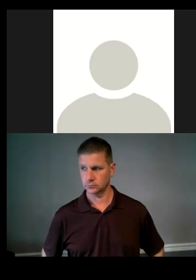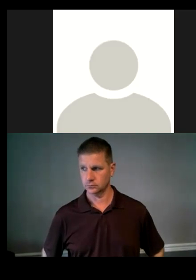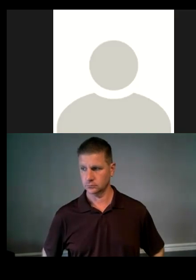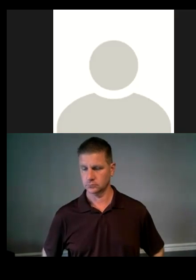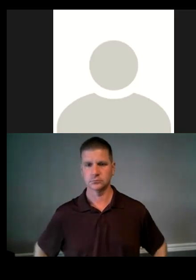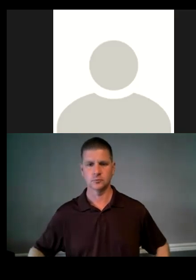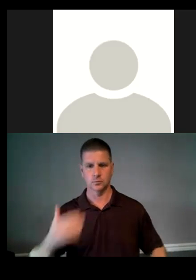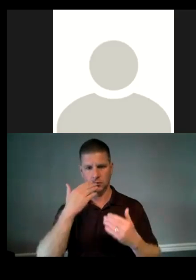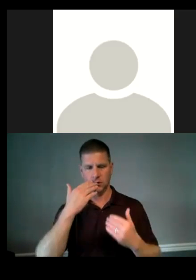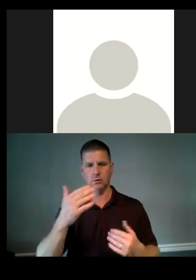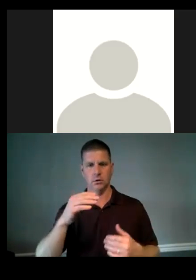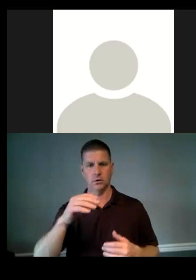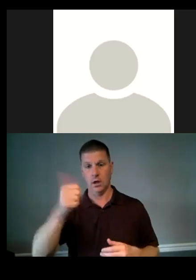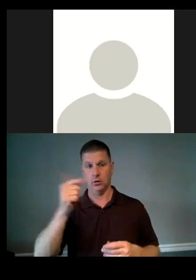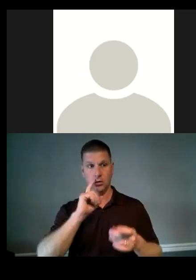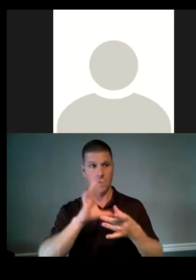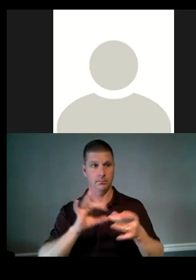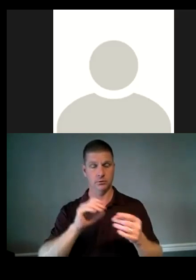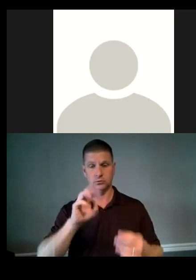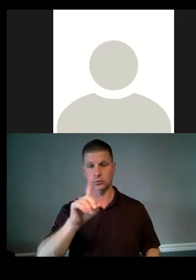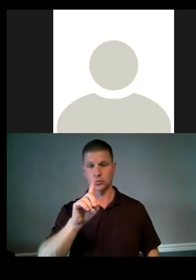Thank you. Any other comments or questions?